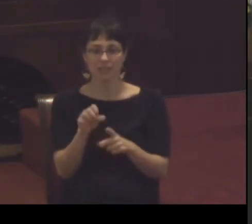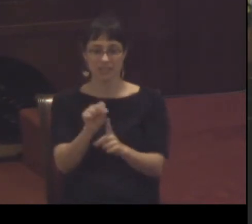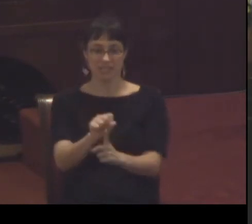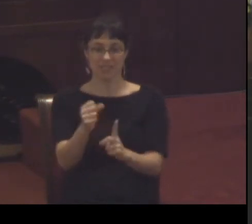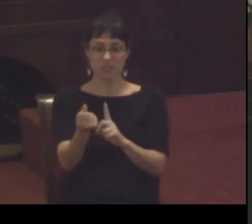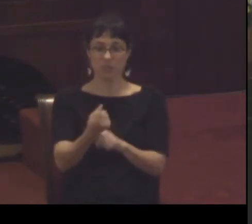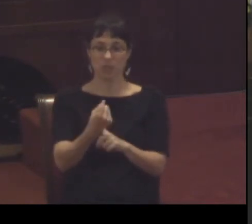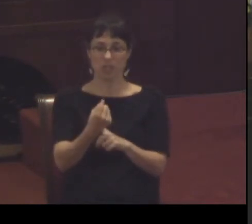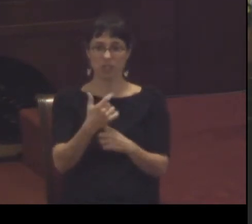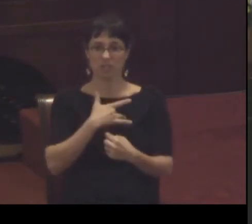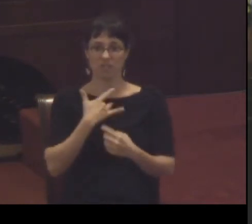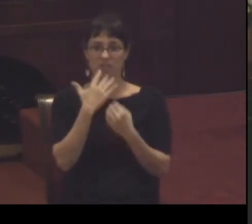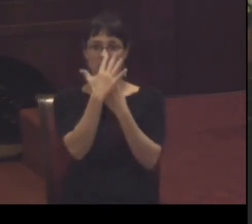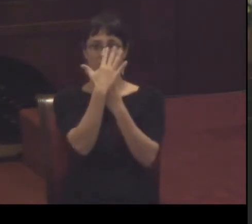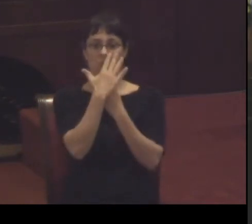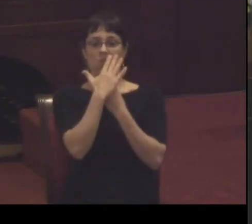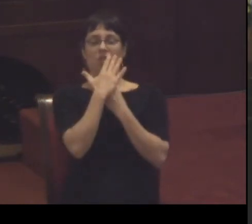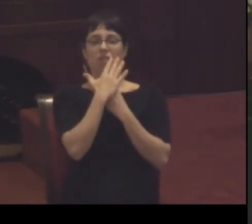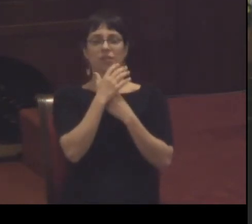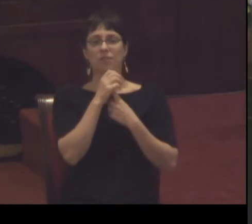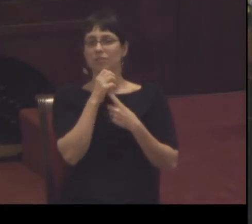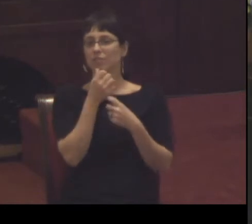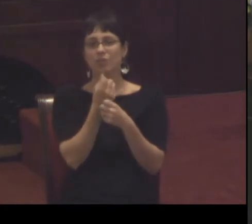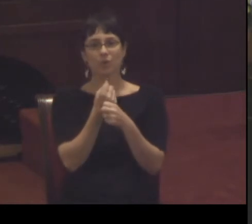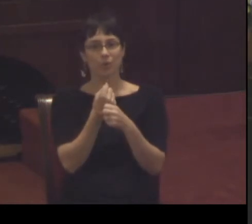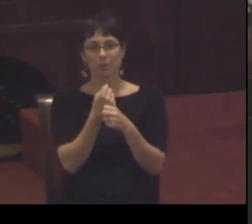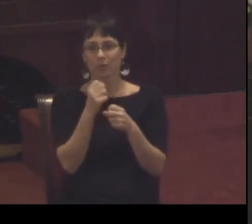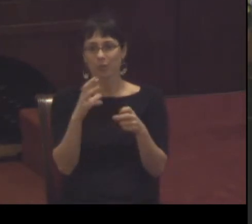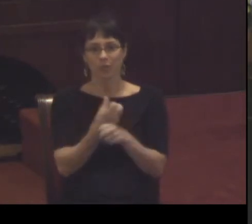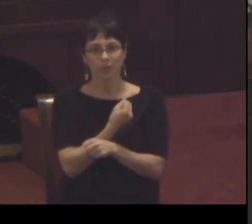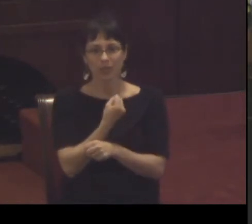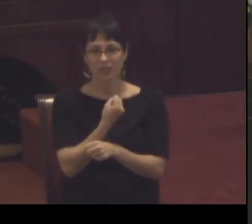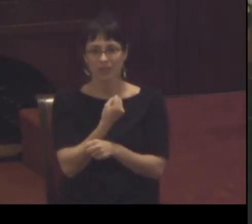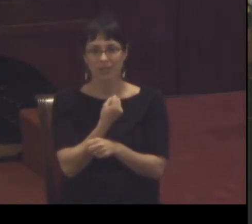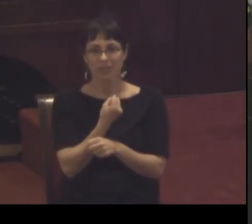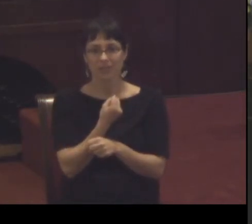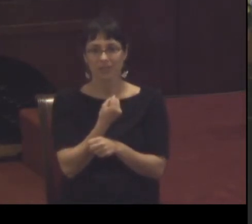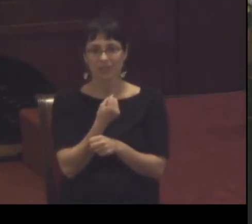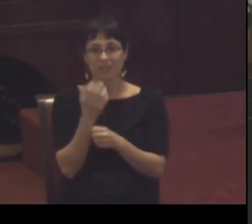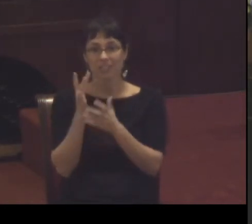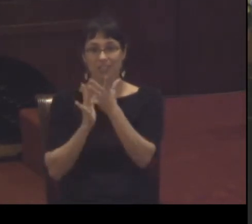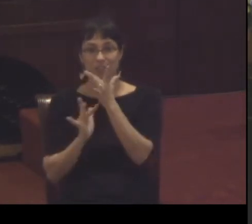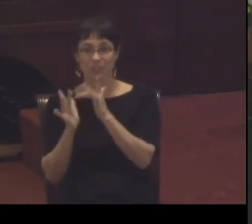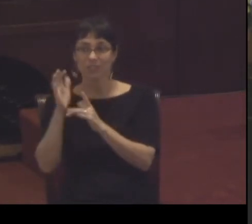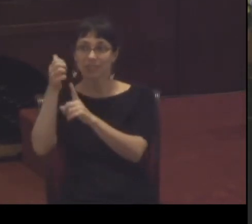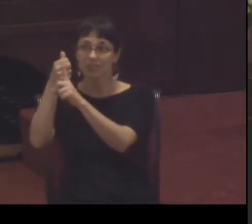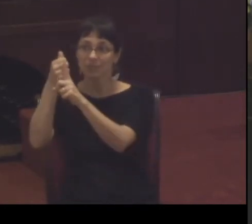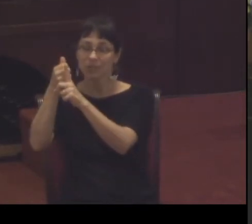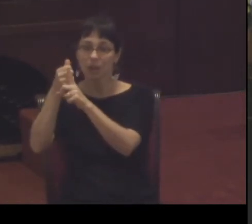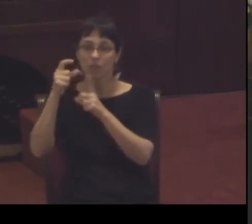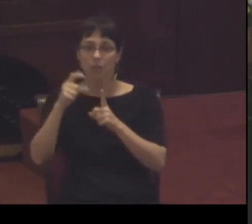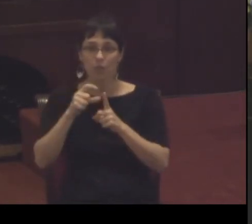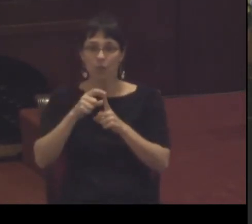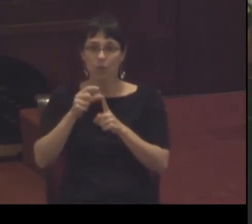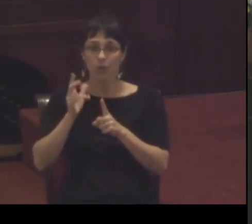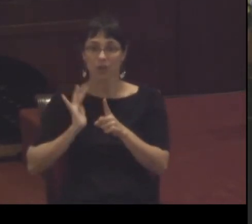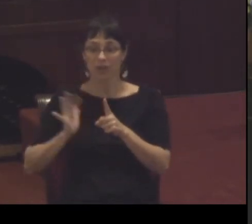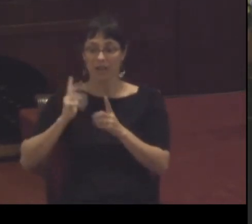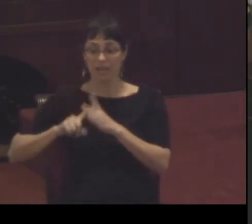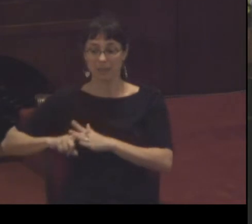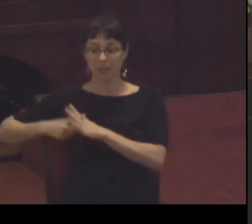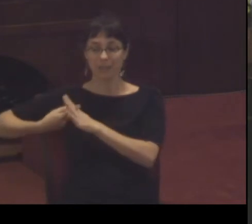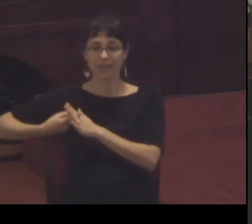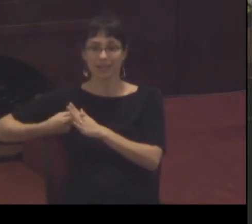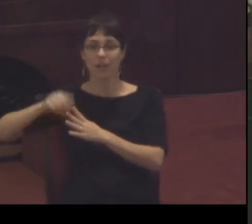the last word it is in fact Jesus the word at the beginning who is going to be the word at the end